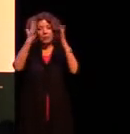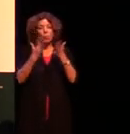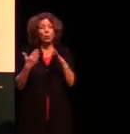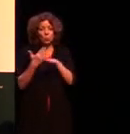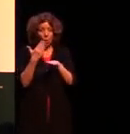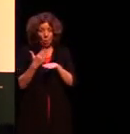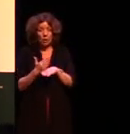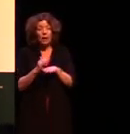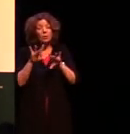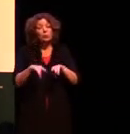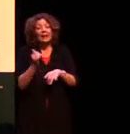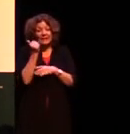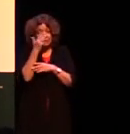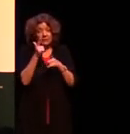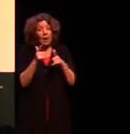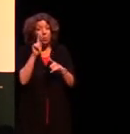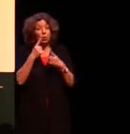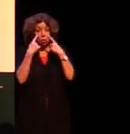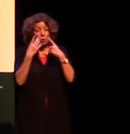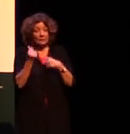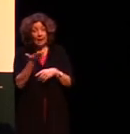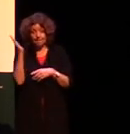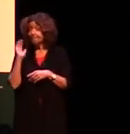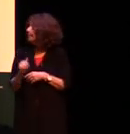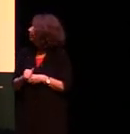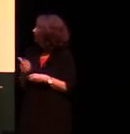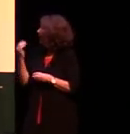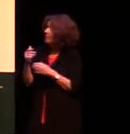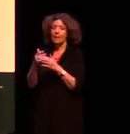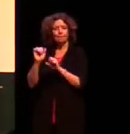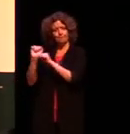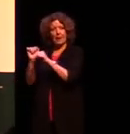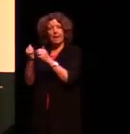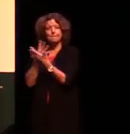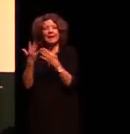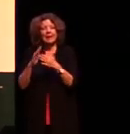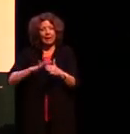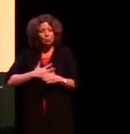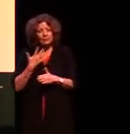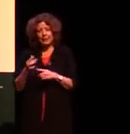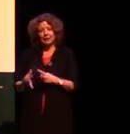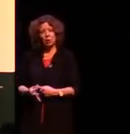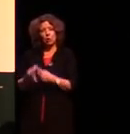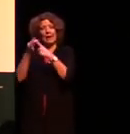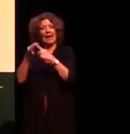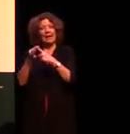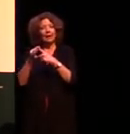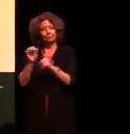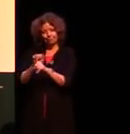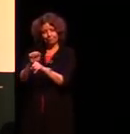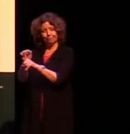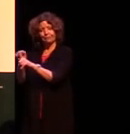Australian indigenous languages and I'm going to show you some of these have many interesting and unique properties that we don't find in other languages